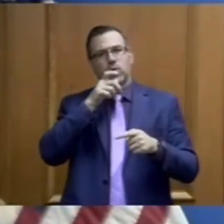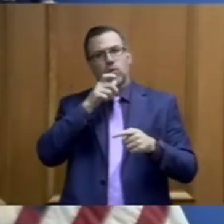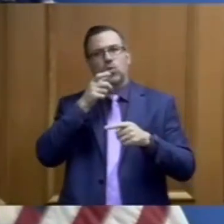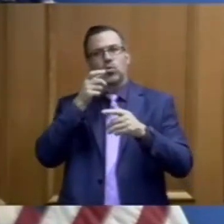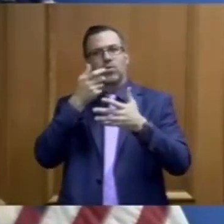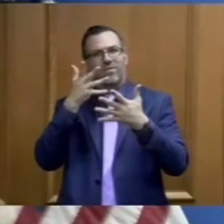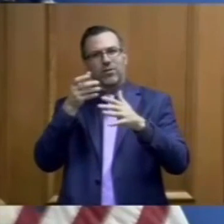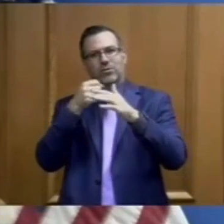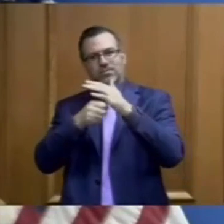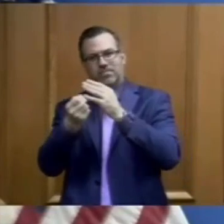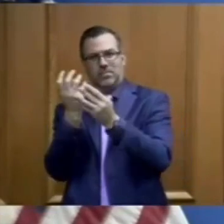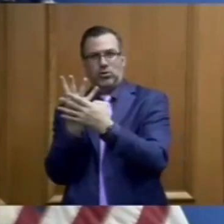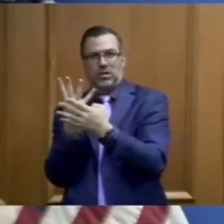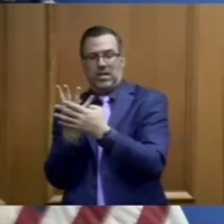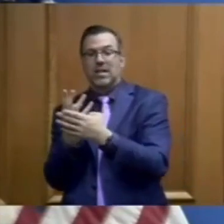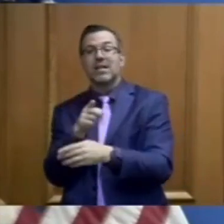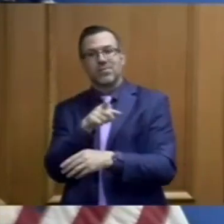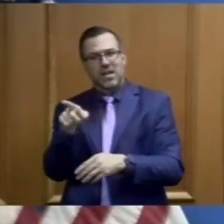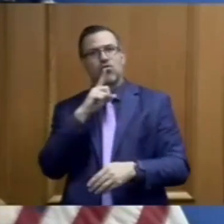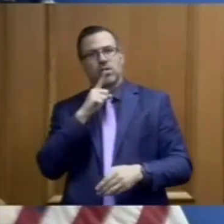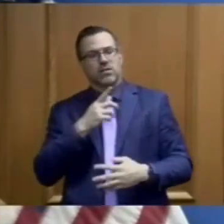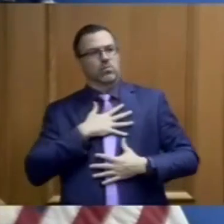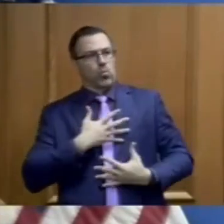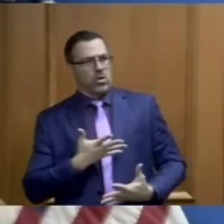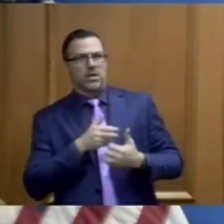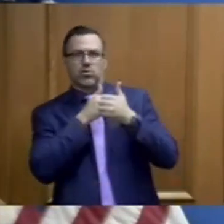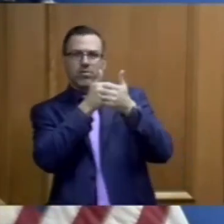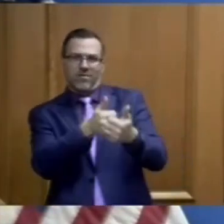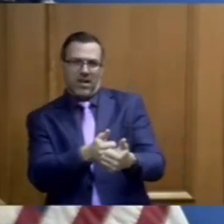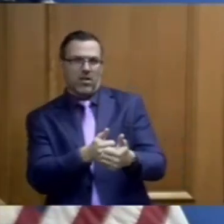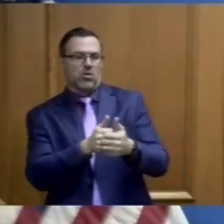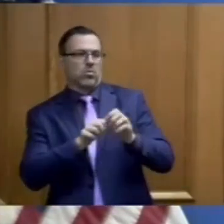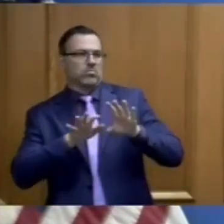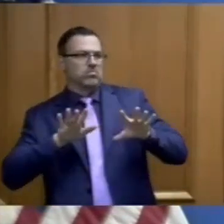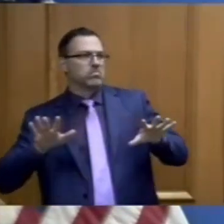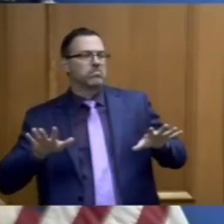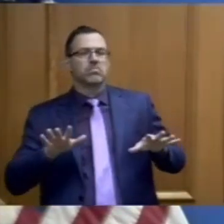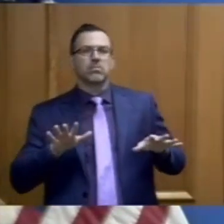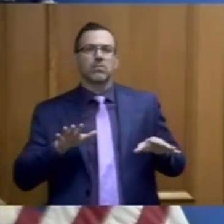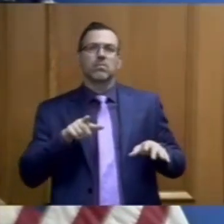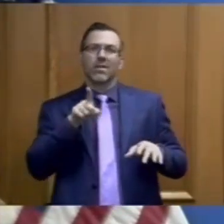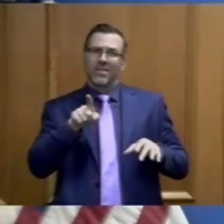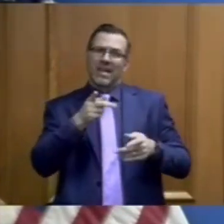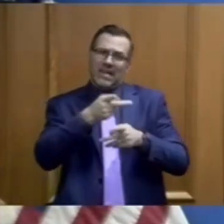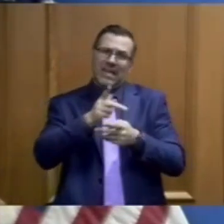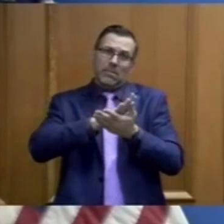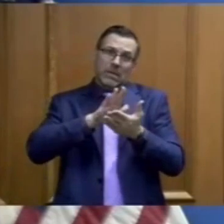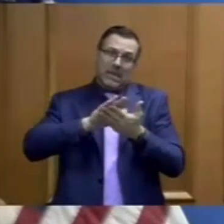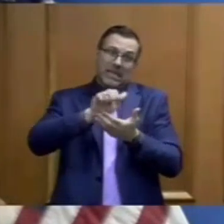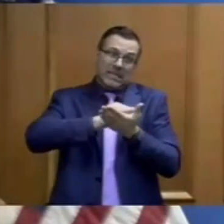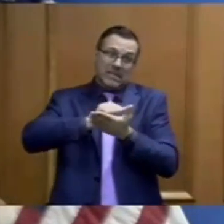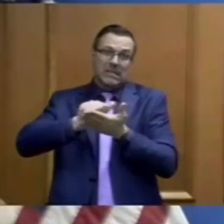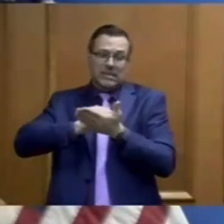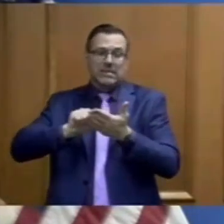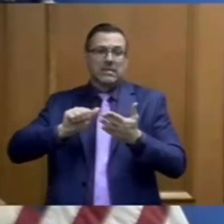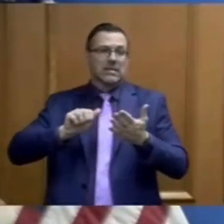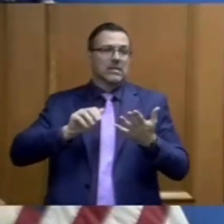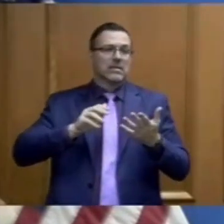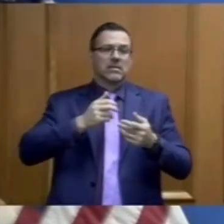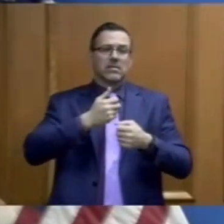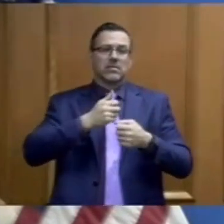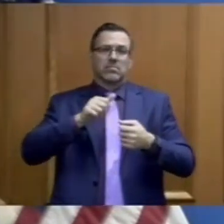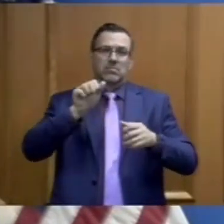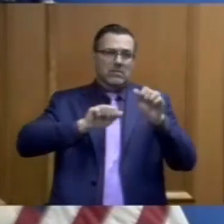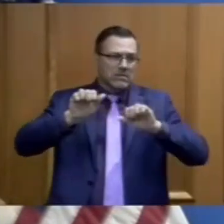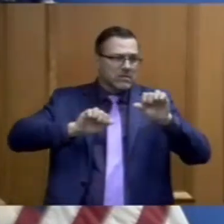cooperative in their efforts to maintain a high level of sanitation within our facilities, their help in making